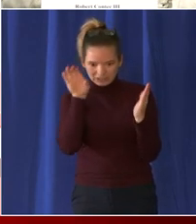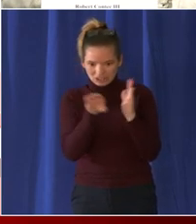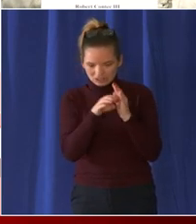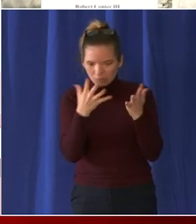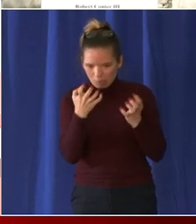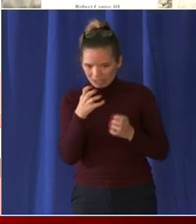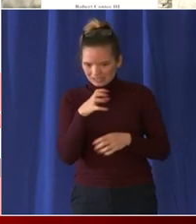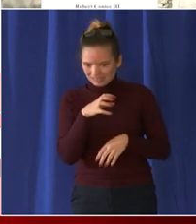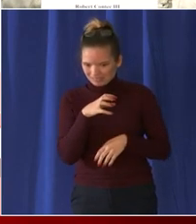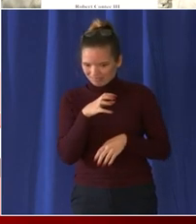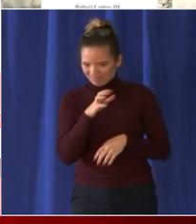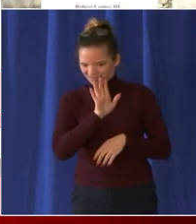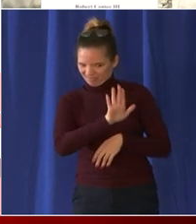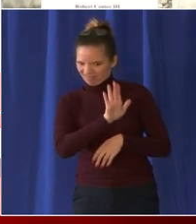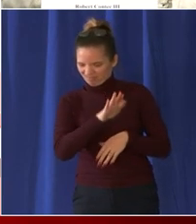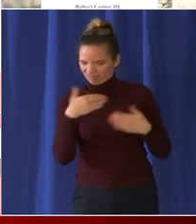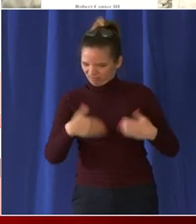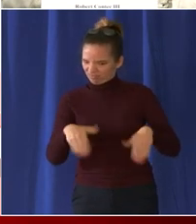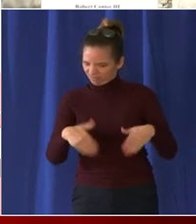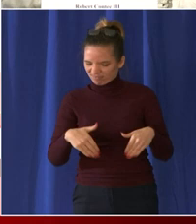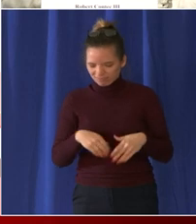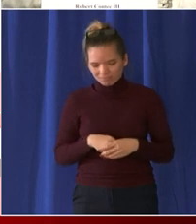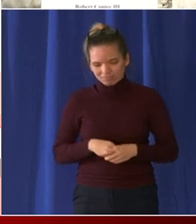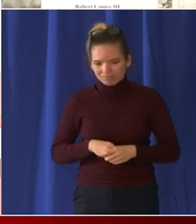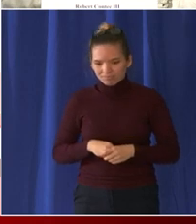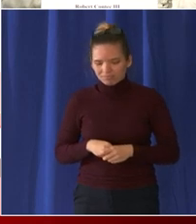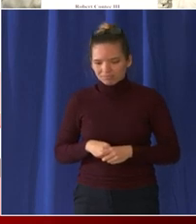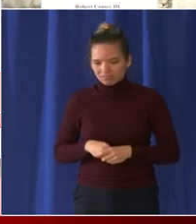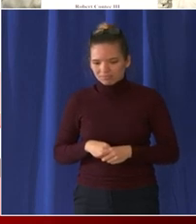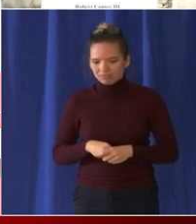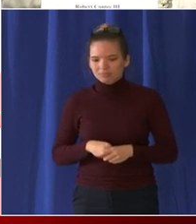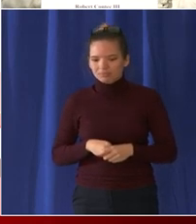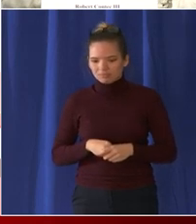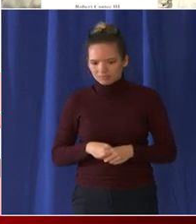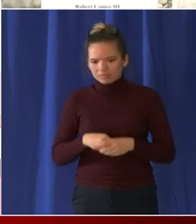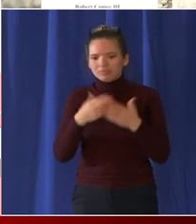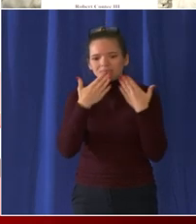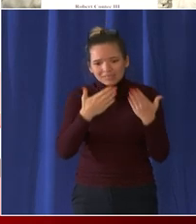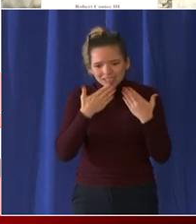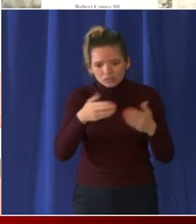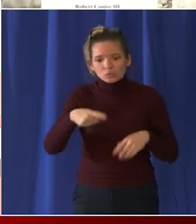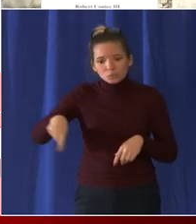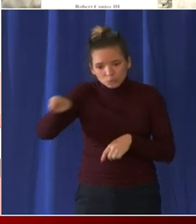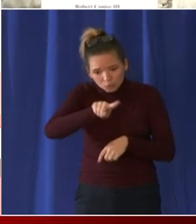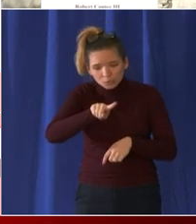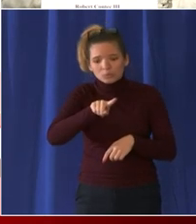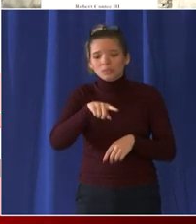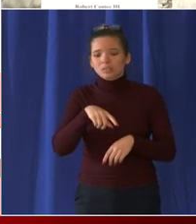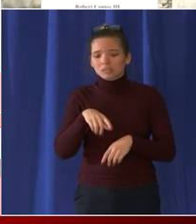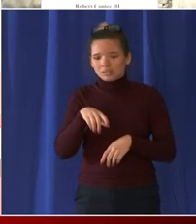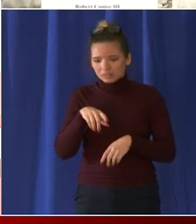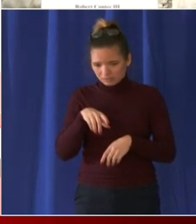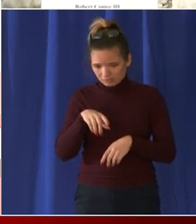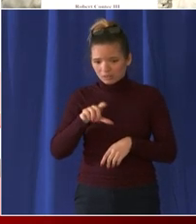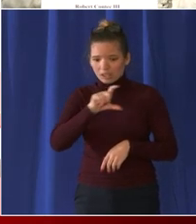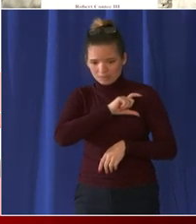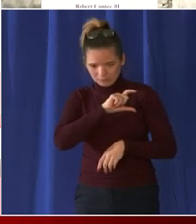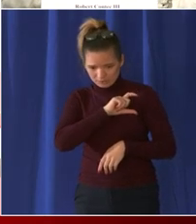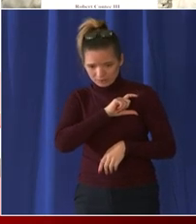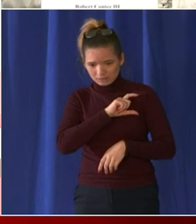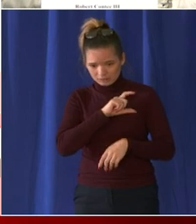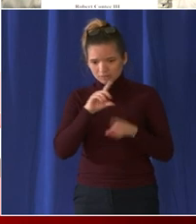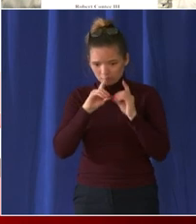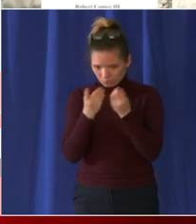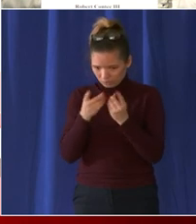i would also like to give a huge huge thank you uh to the men and women of the metropolitan police department to echo the mayor's